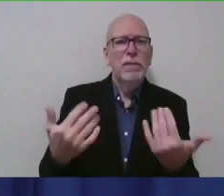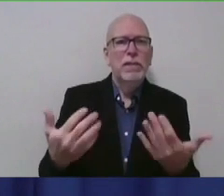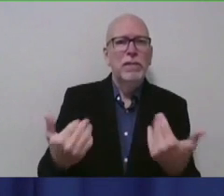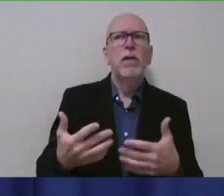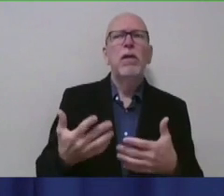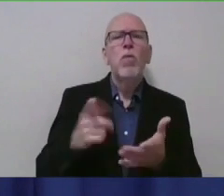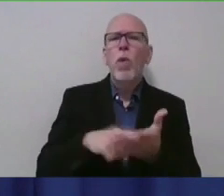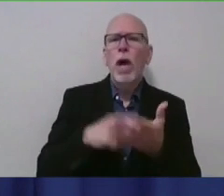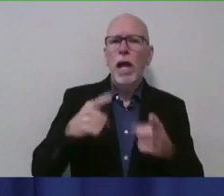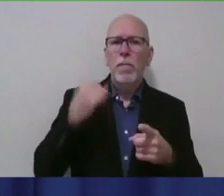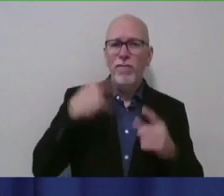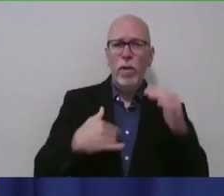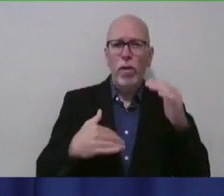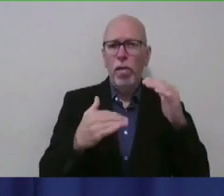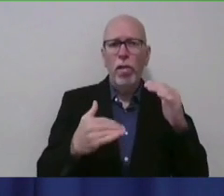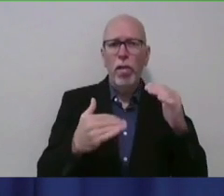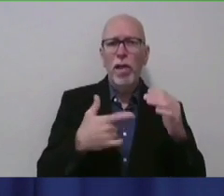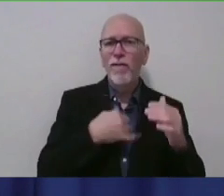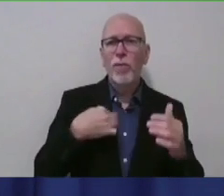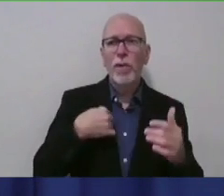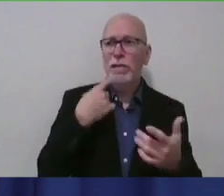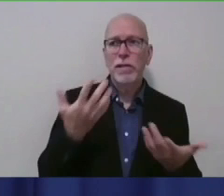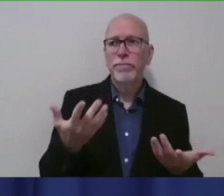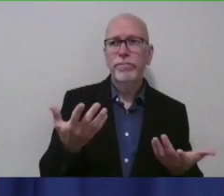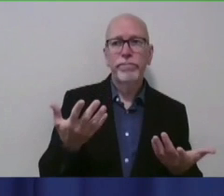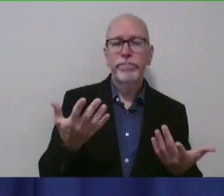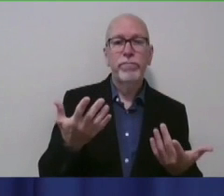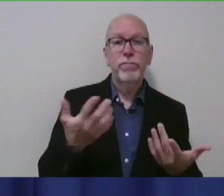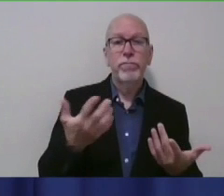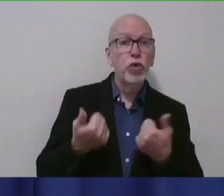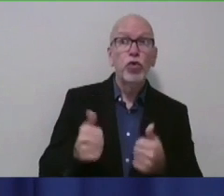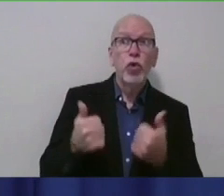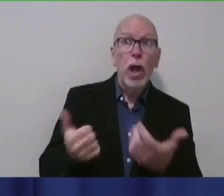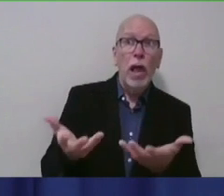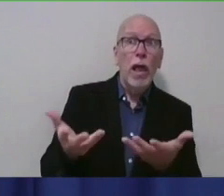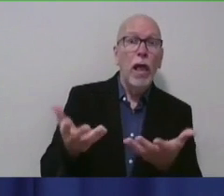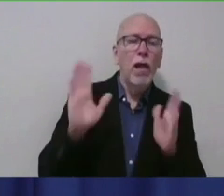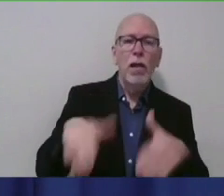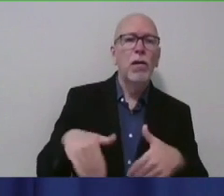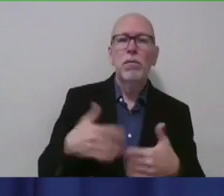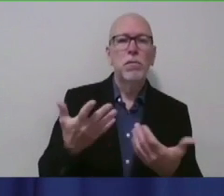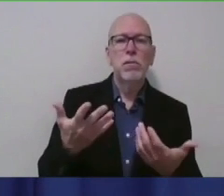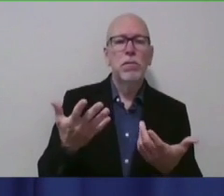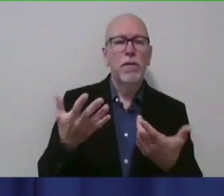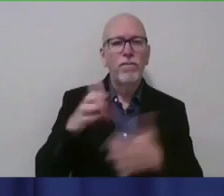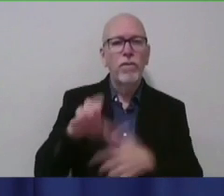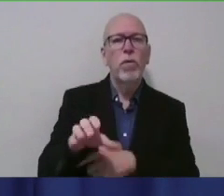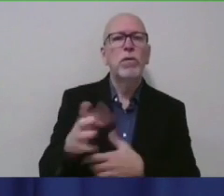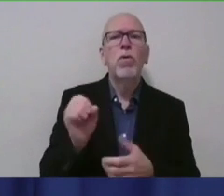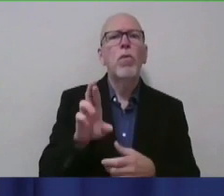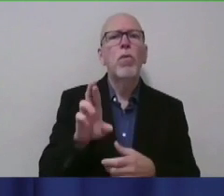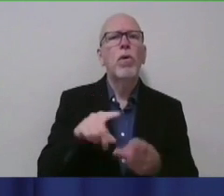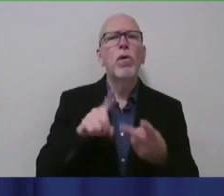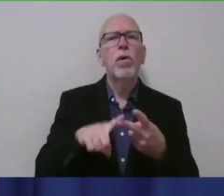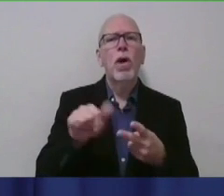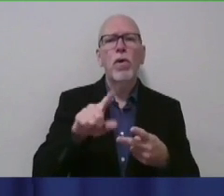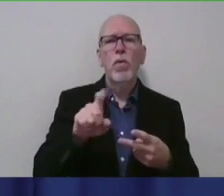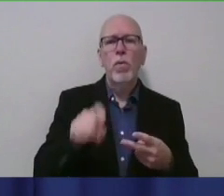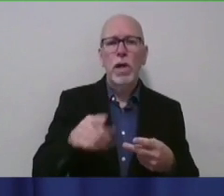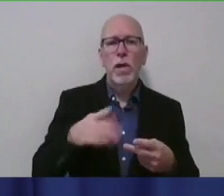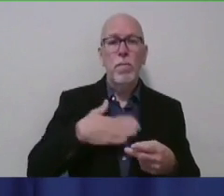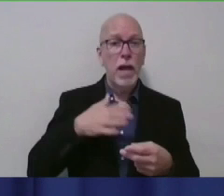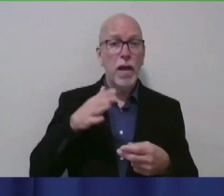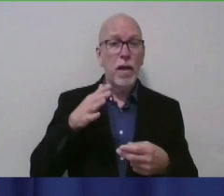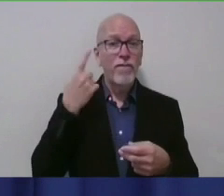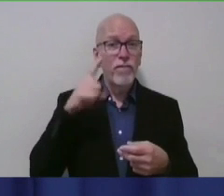happens? When do we cut the cord and say, we're done trying to do this? And then a follow-up quick question, if you don't mind, for parents under 12,